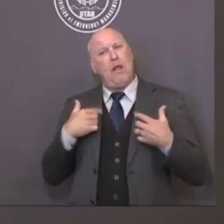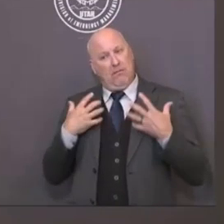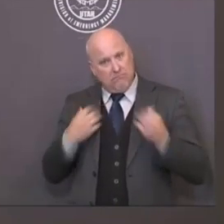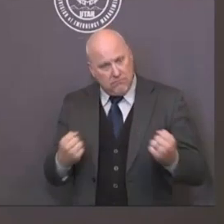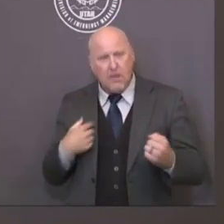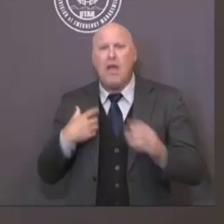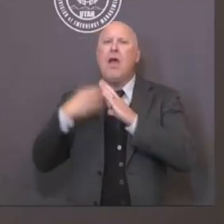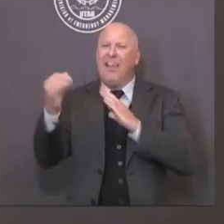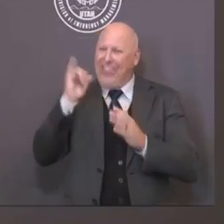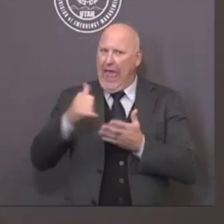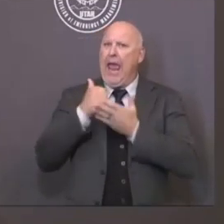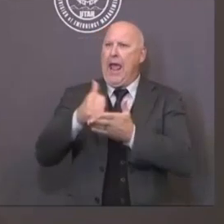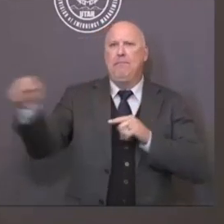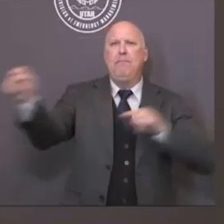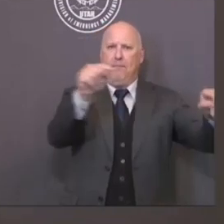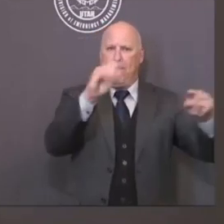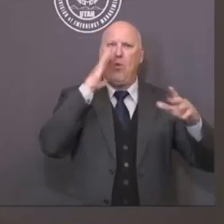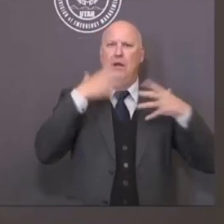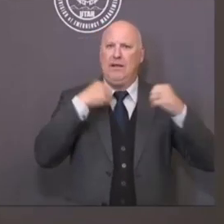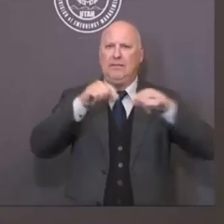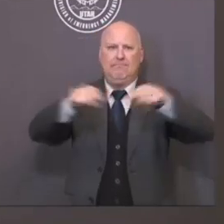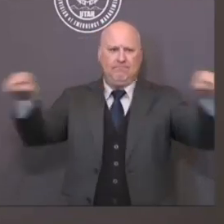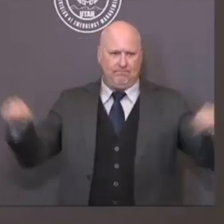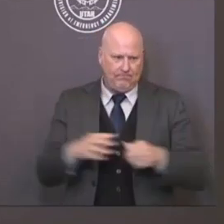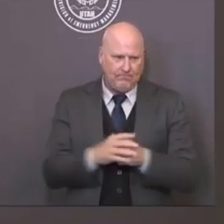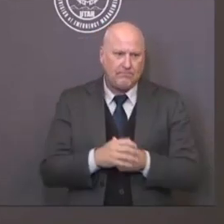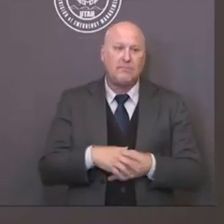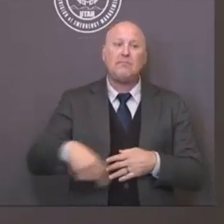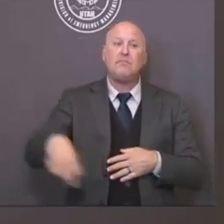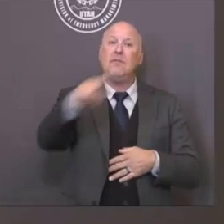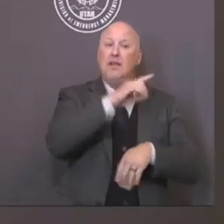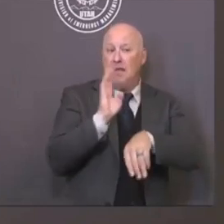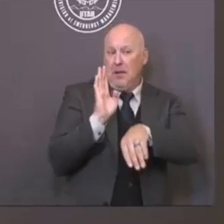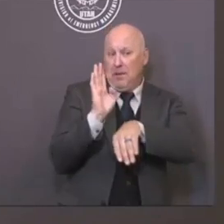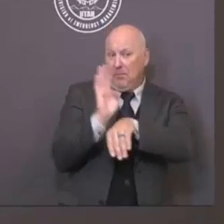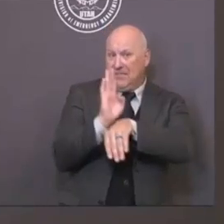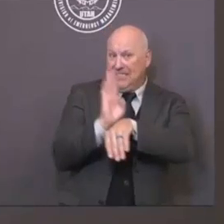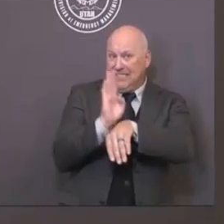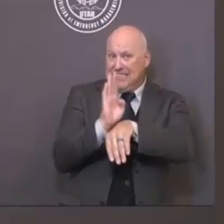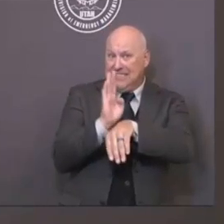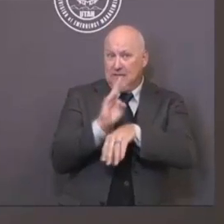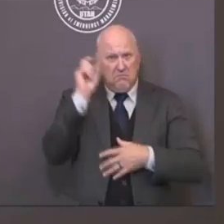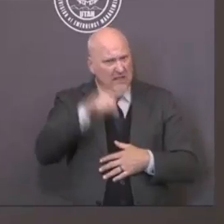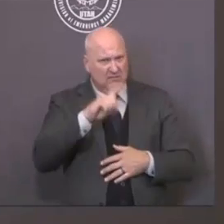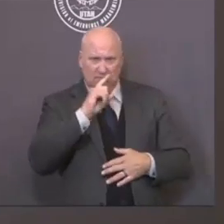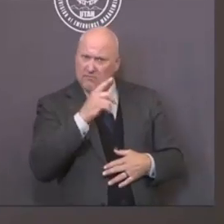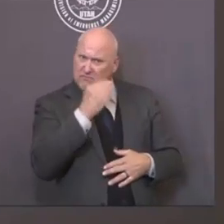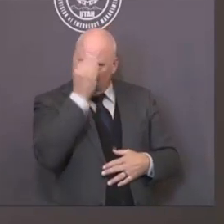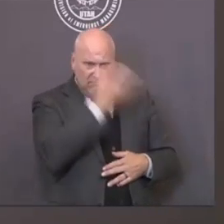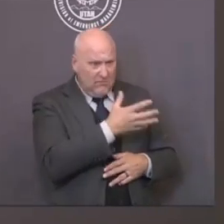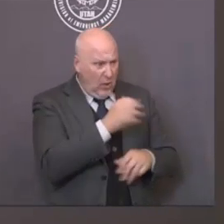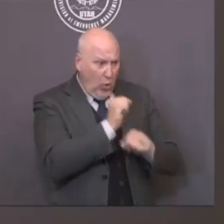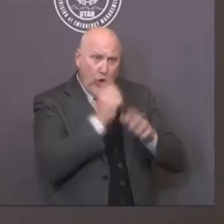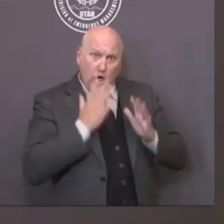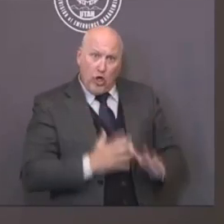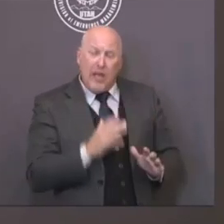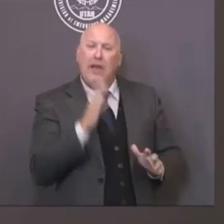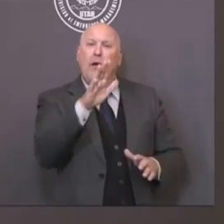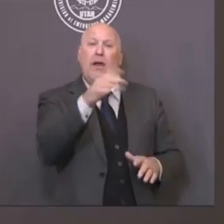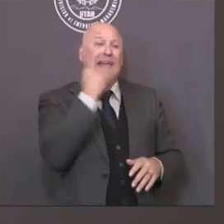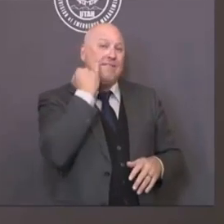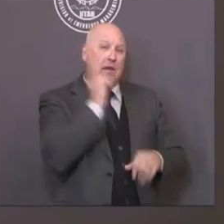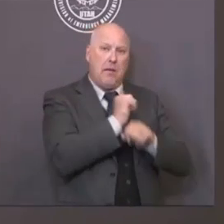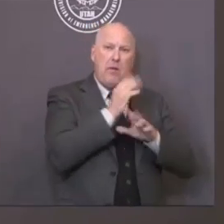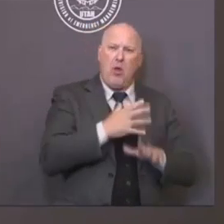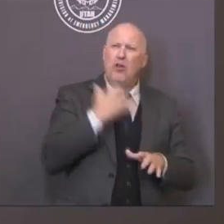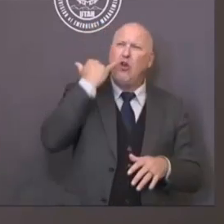to come in. Find some workarounds. Give some other people opportunities for overtime. But we should not have people going to work